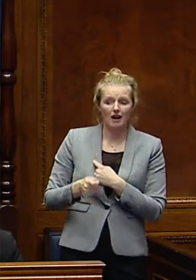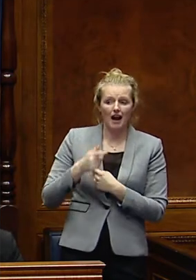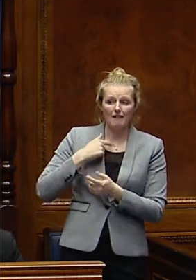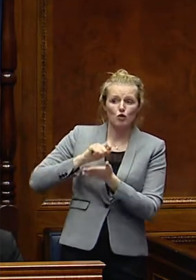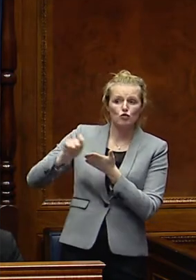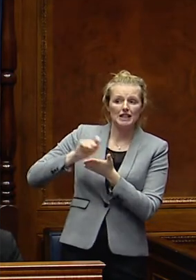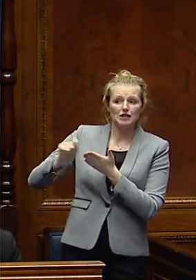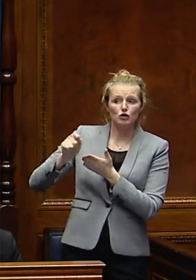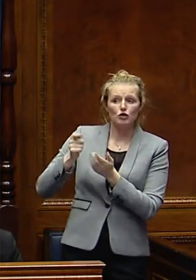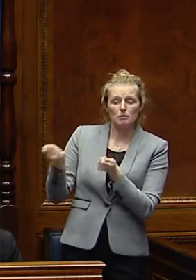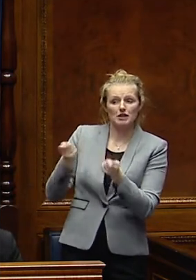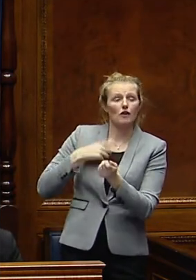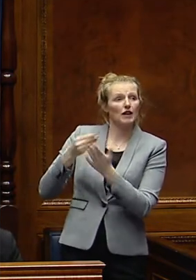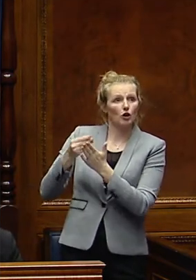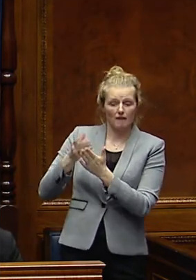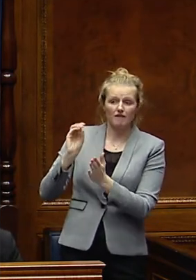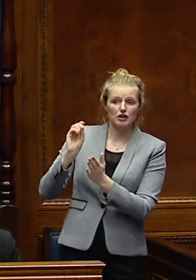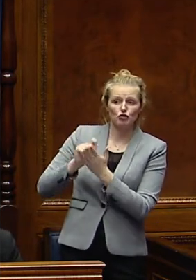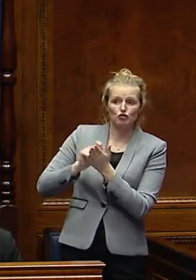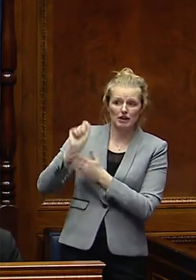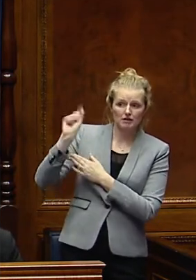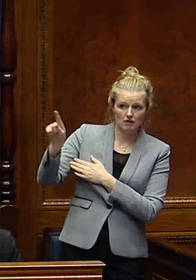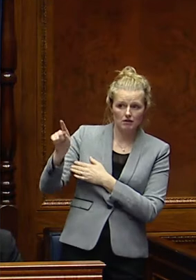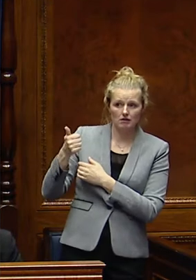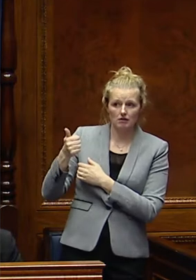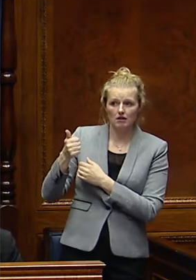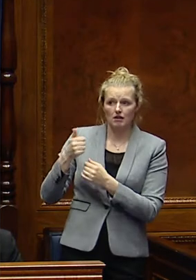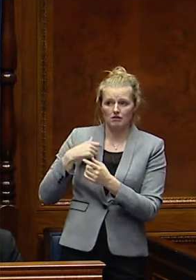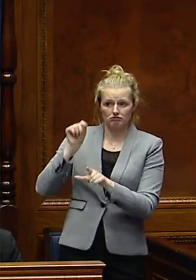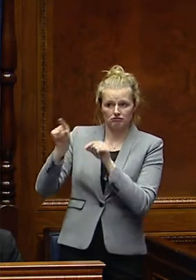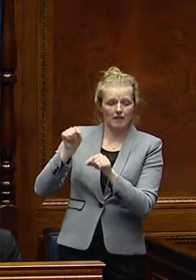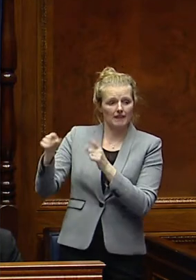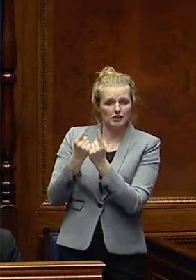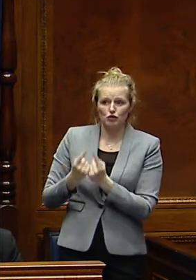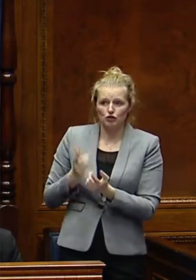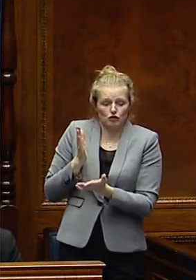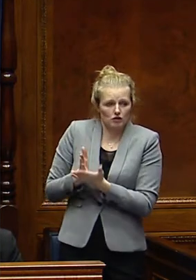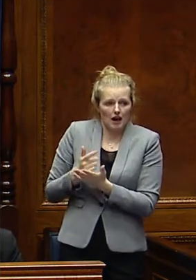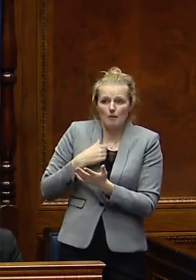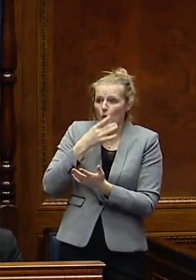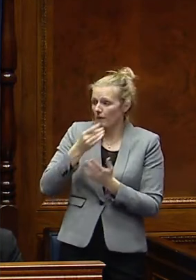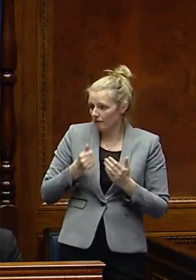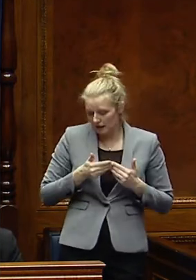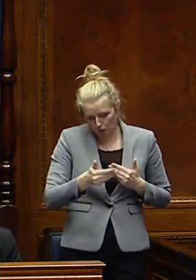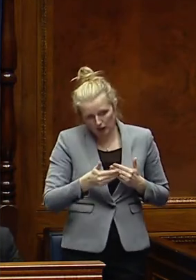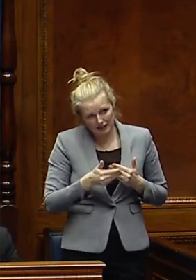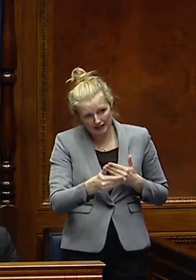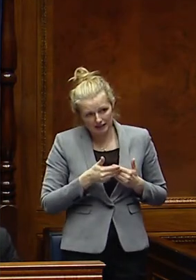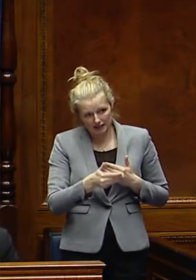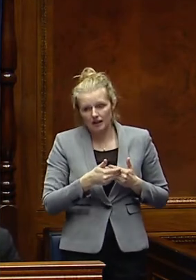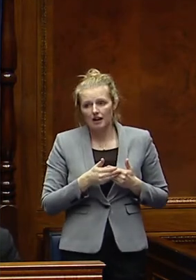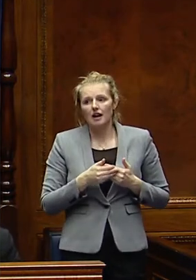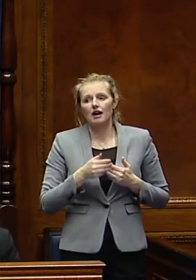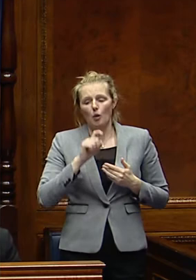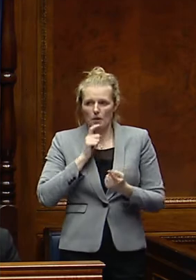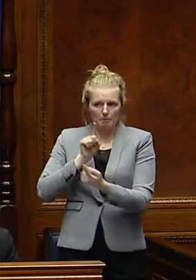for the Economy just to pick up on a number of these issues. So I am hoping that we will be meeting in the coming weeks. And this is one of